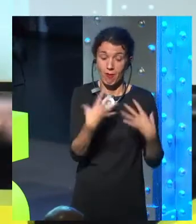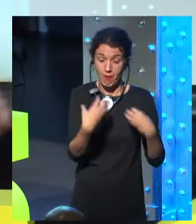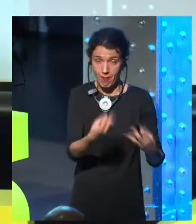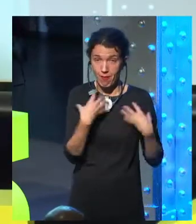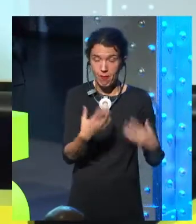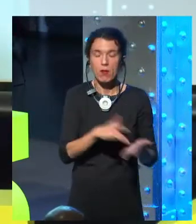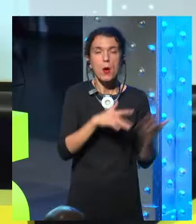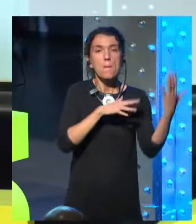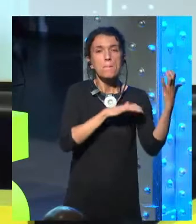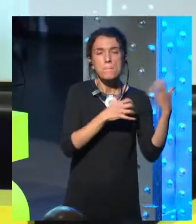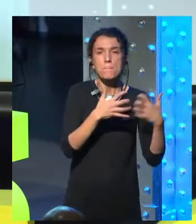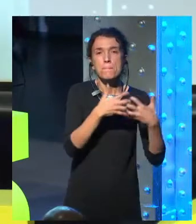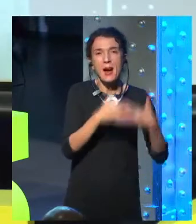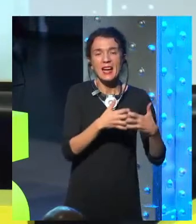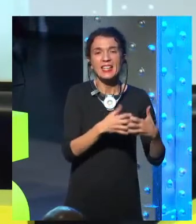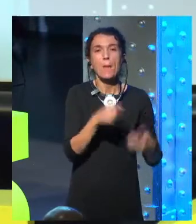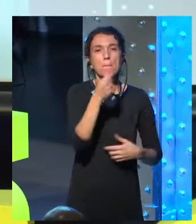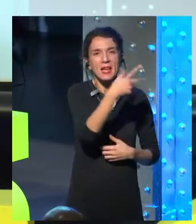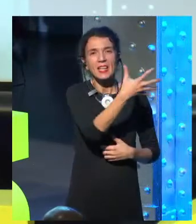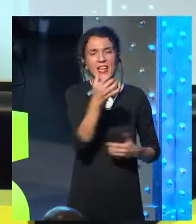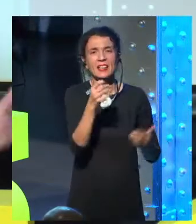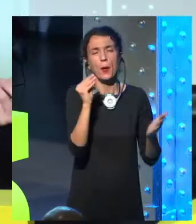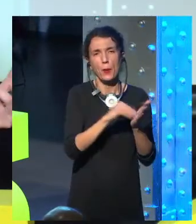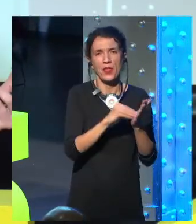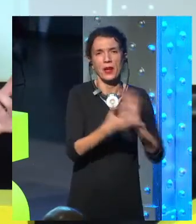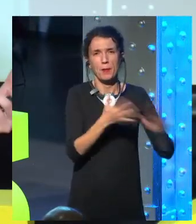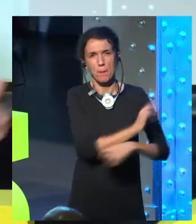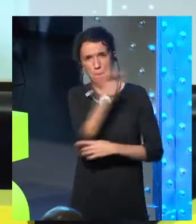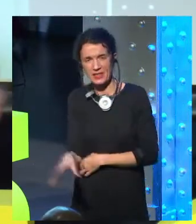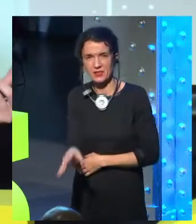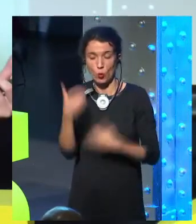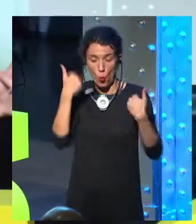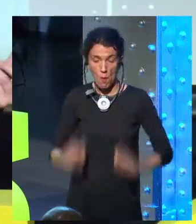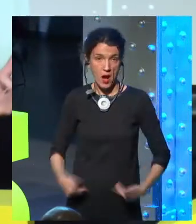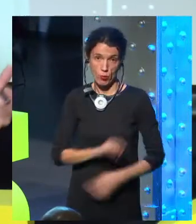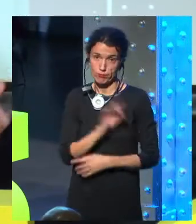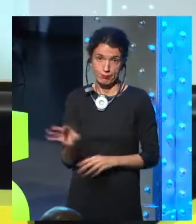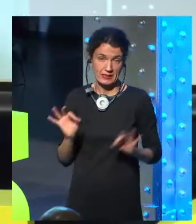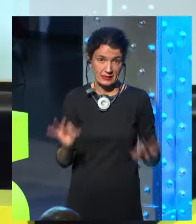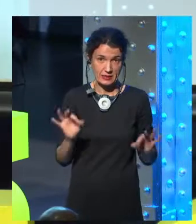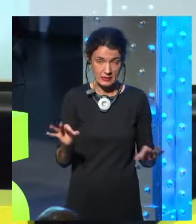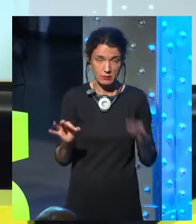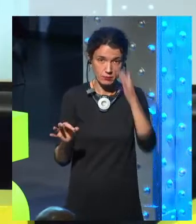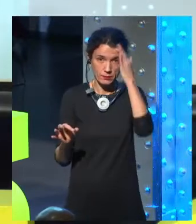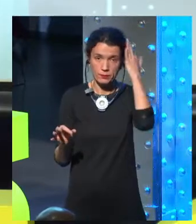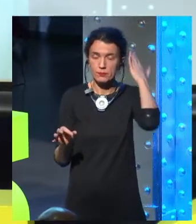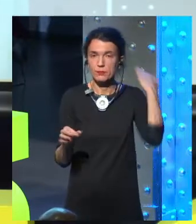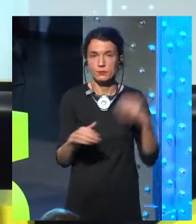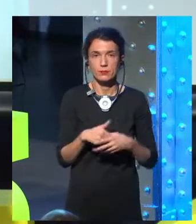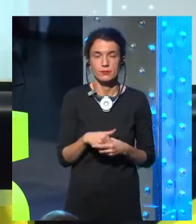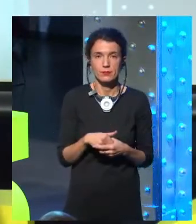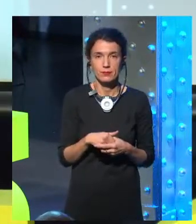can now work on real work. Actually, they're probably just working on some other boring thing that hasn't been automated yet.